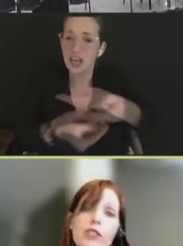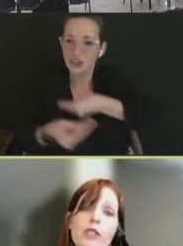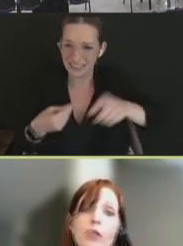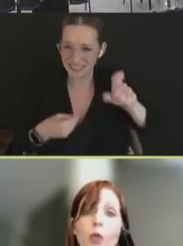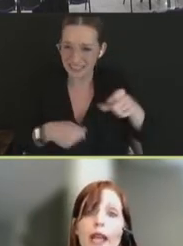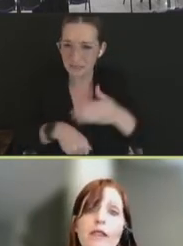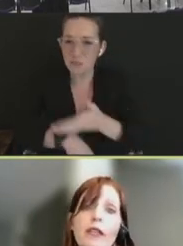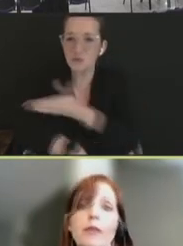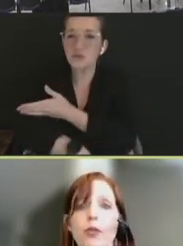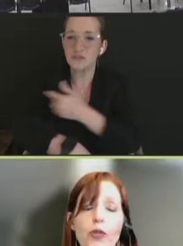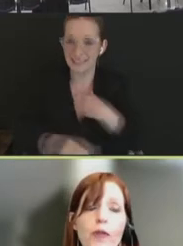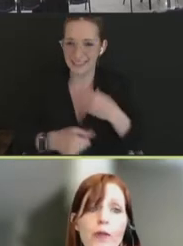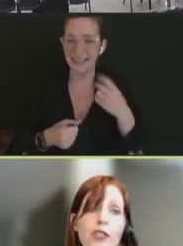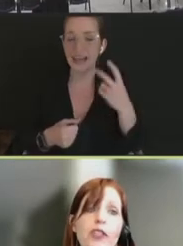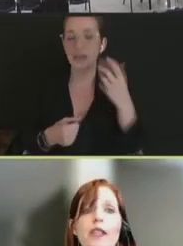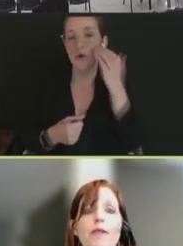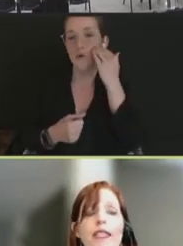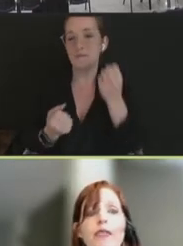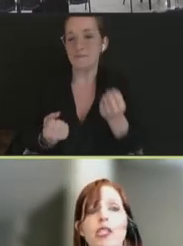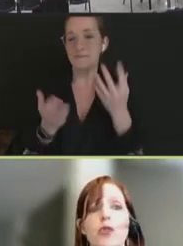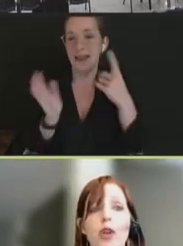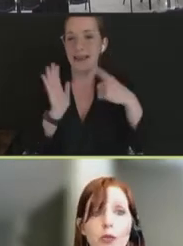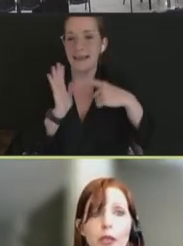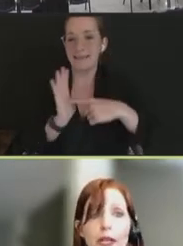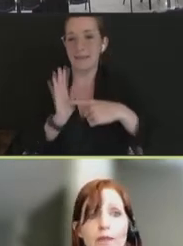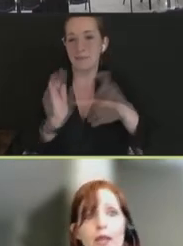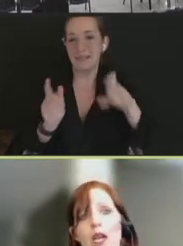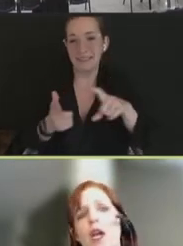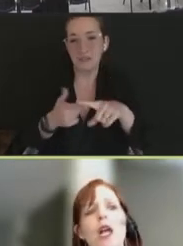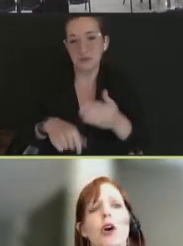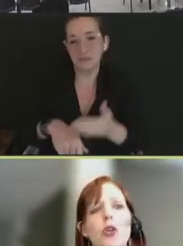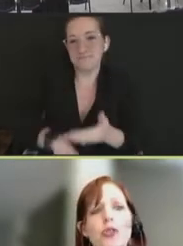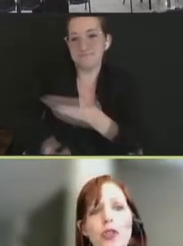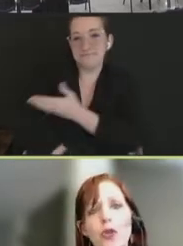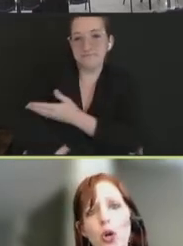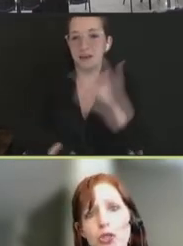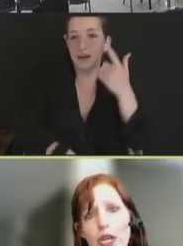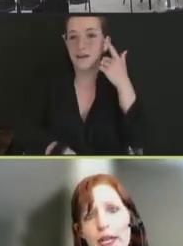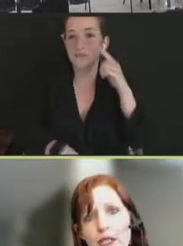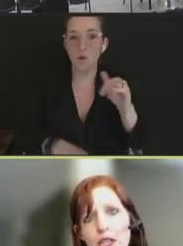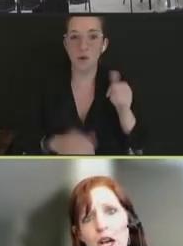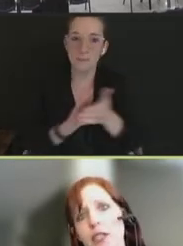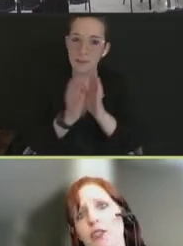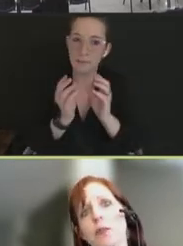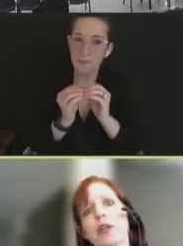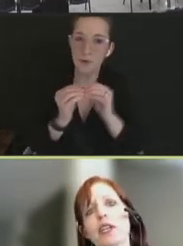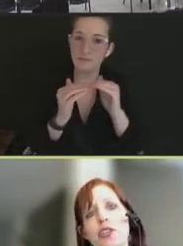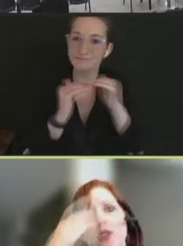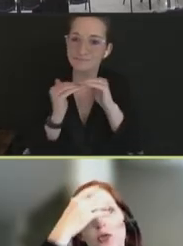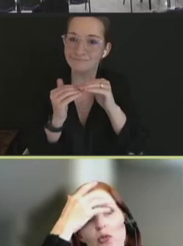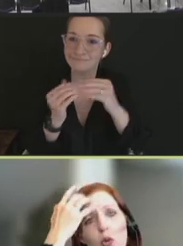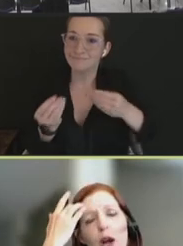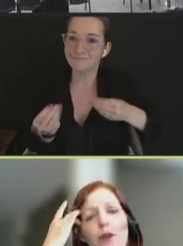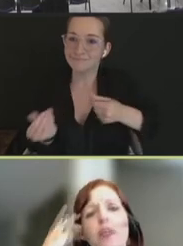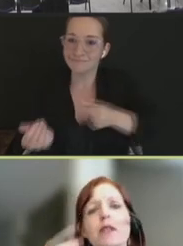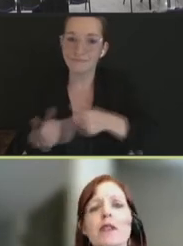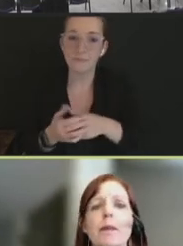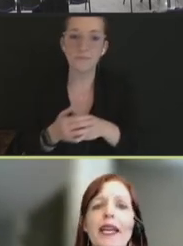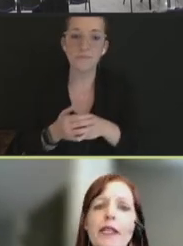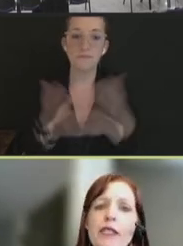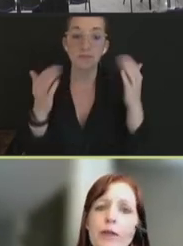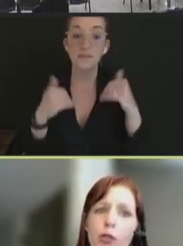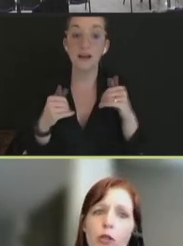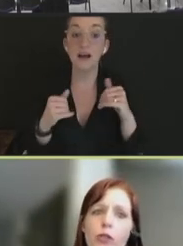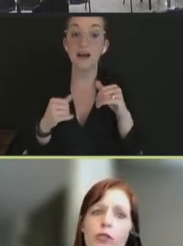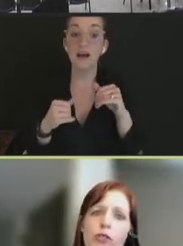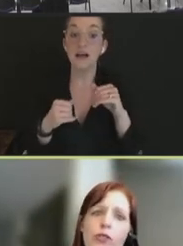decisions in ways that improve efficiency, effectiveness, or equity. The ultra-low cold chain does put additional requirements that